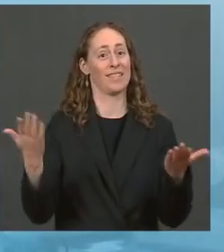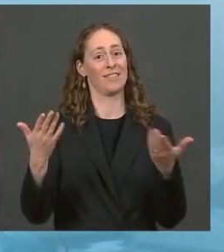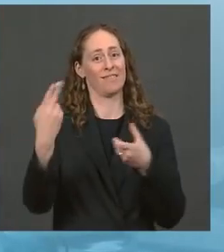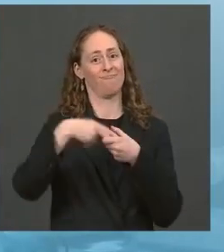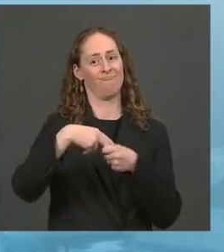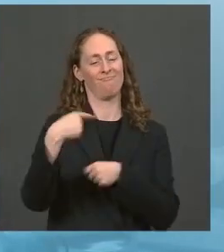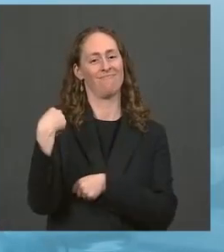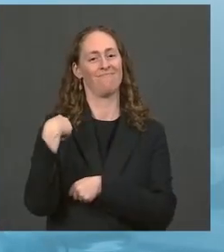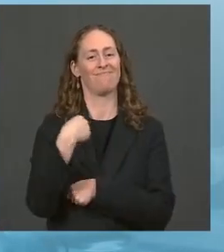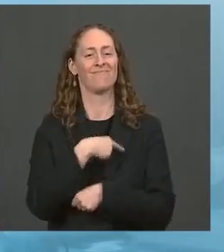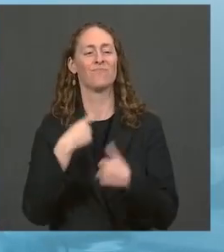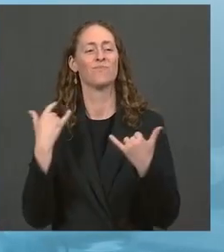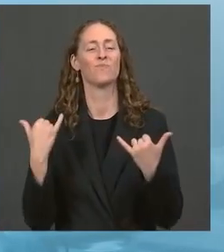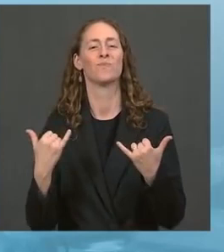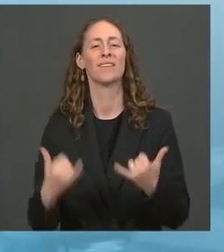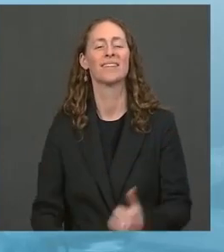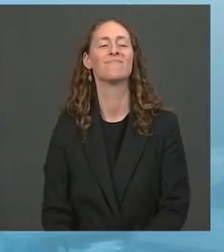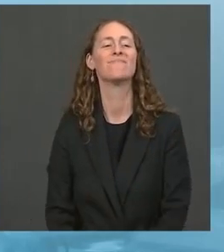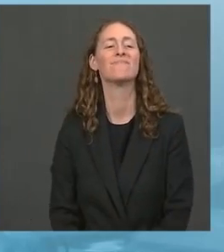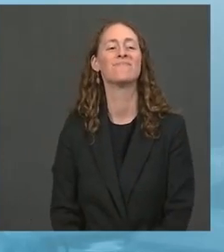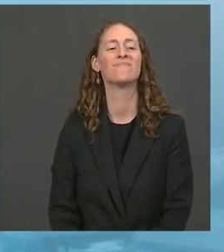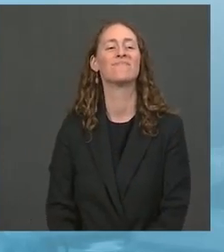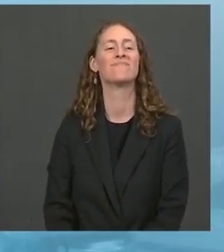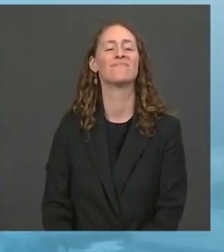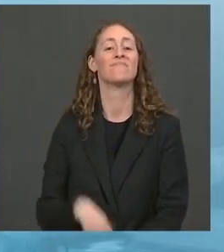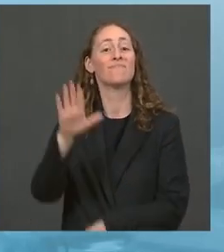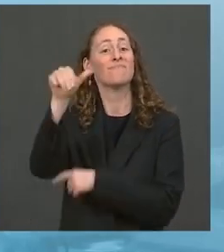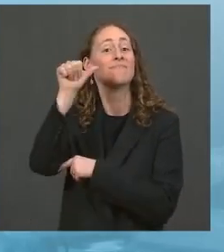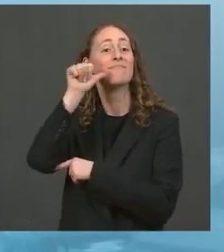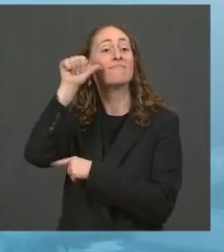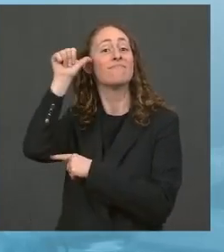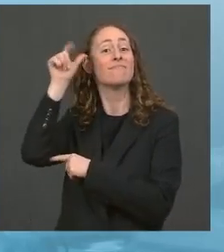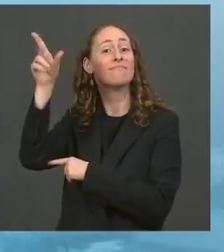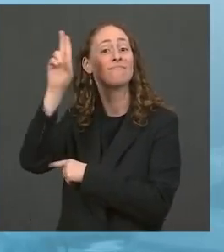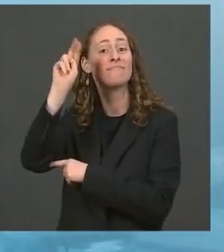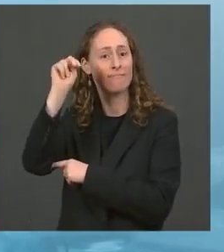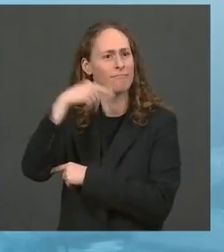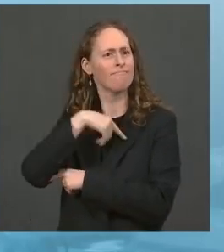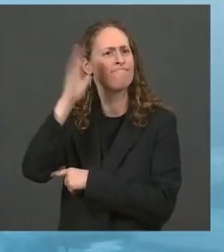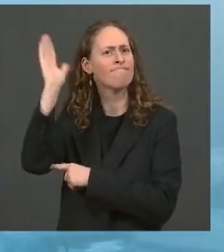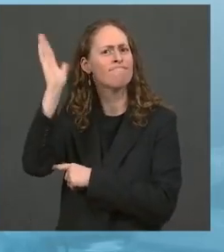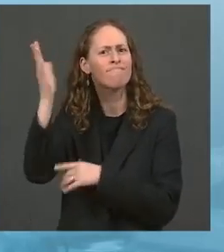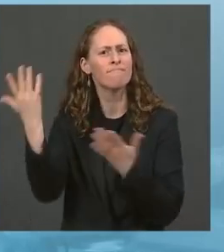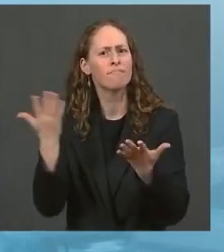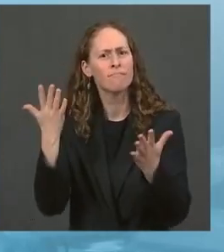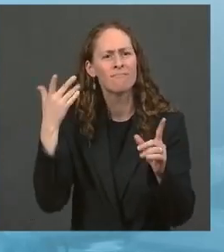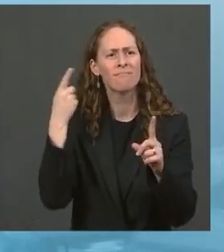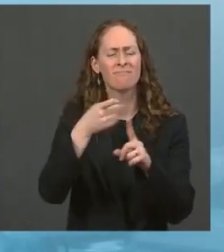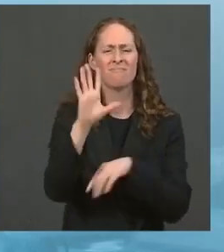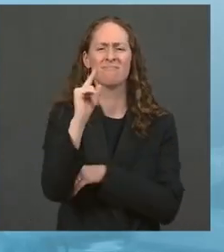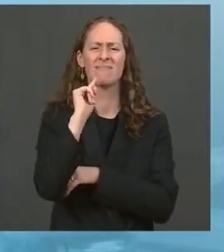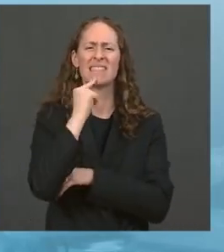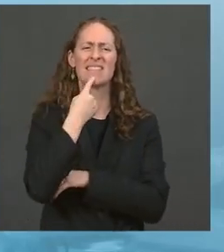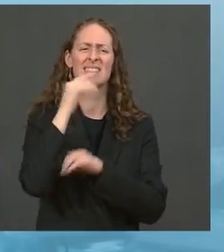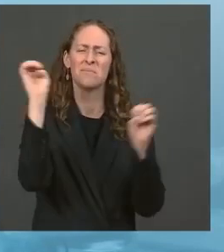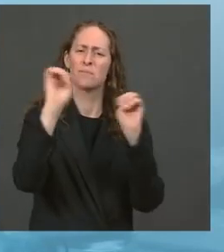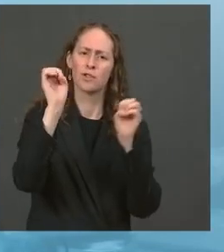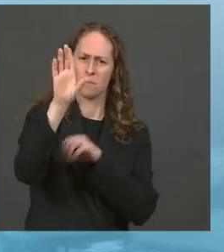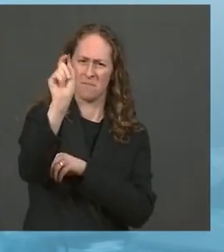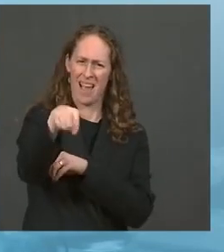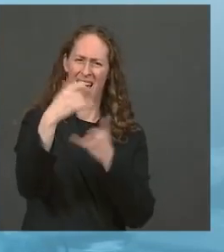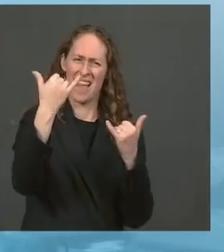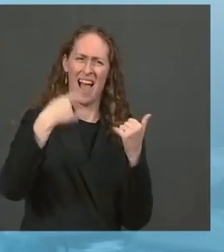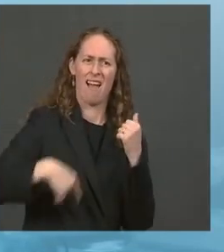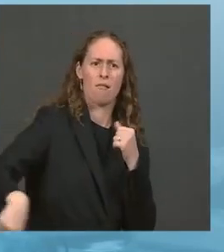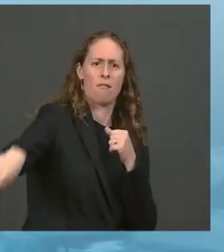Nations, nothing is more urgent than all of us working together to defeat COVID-19. And that